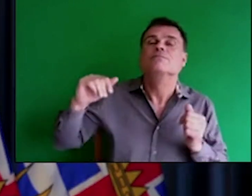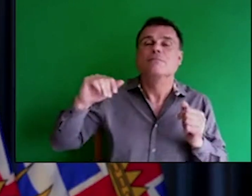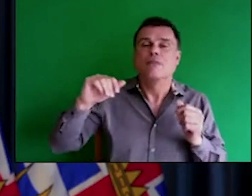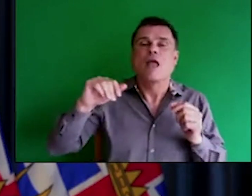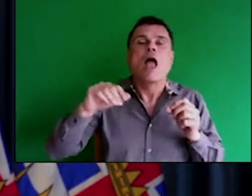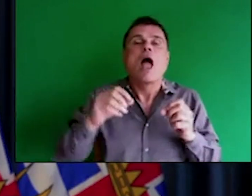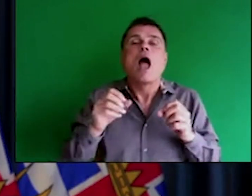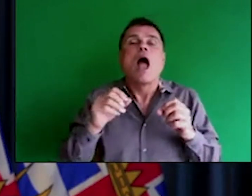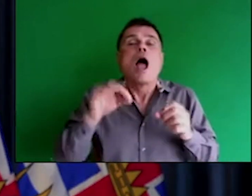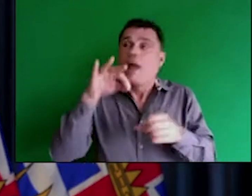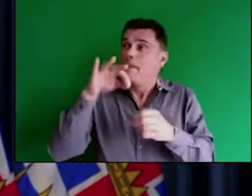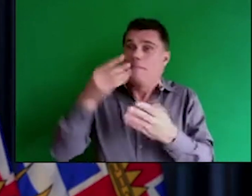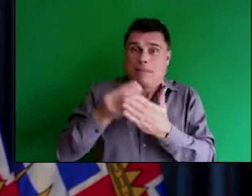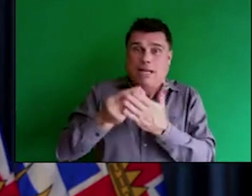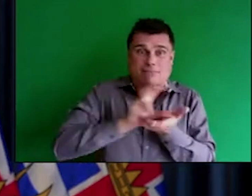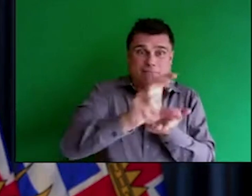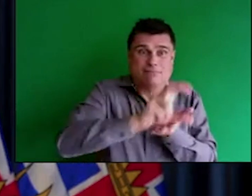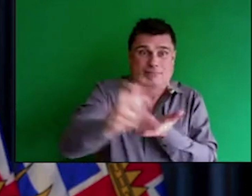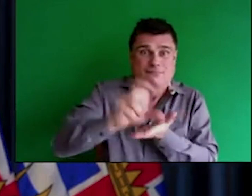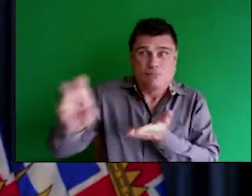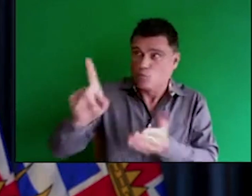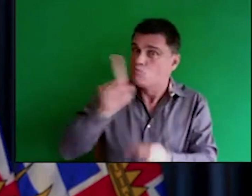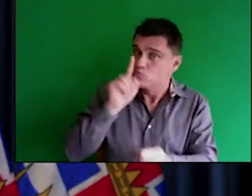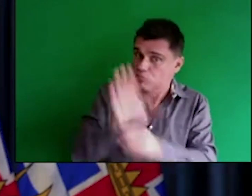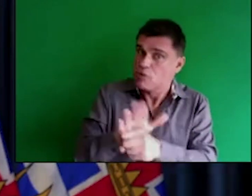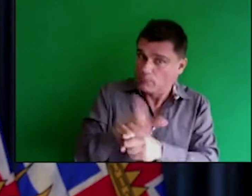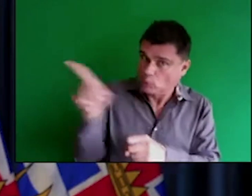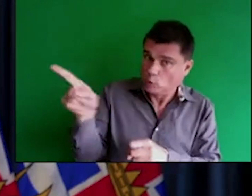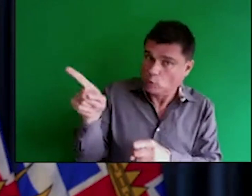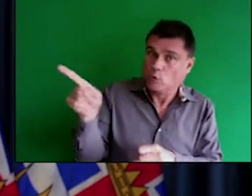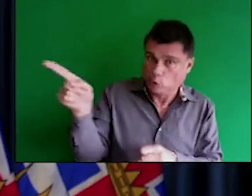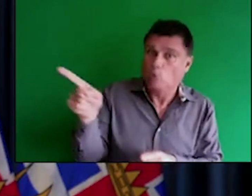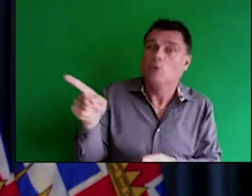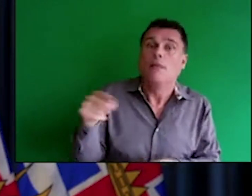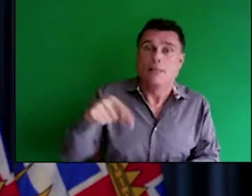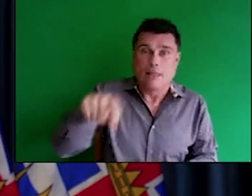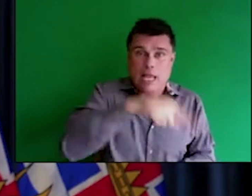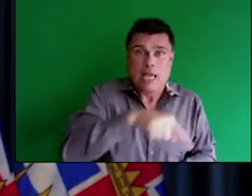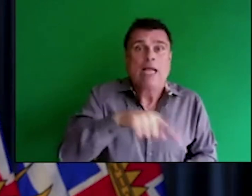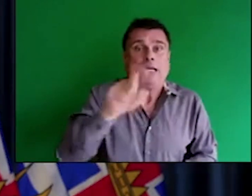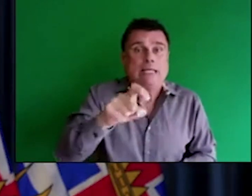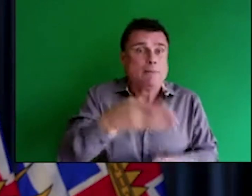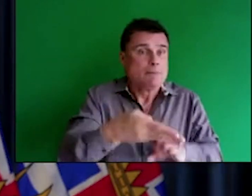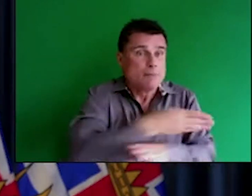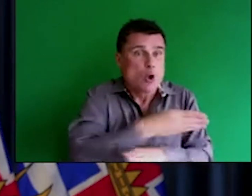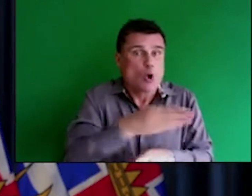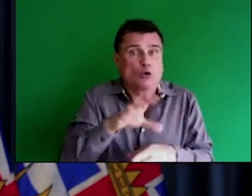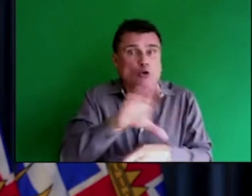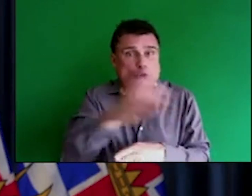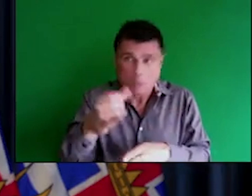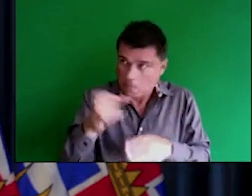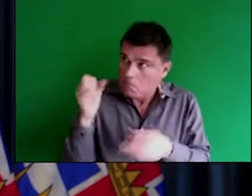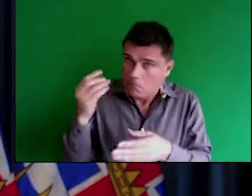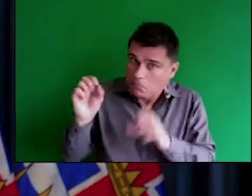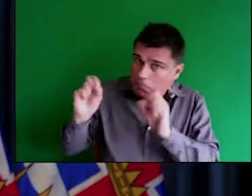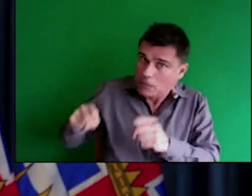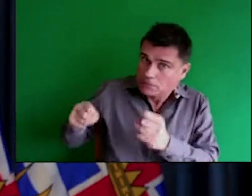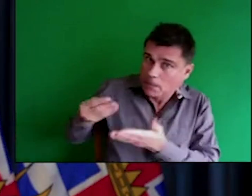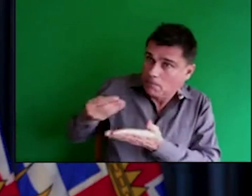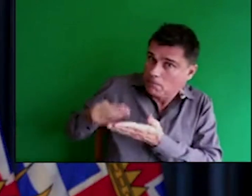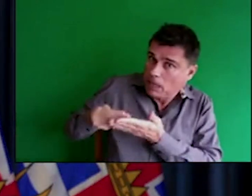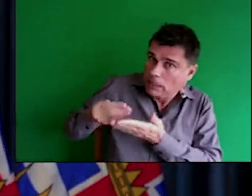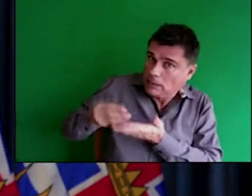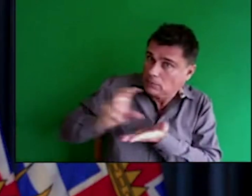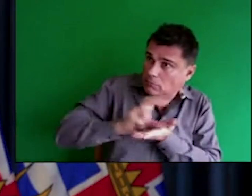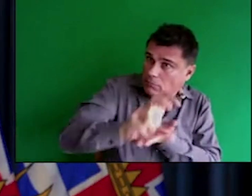promise you mentioned that people needing before Christmas. Is it possible to do that in some other way? Or is that not